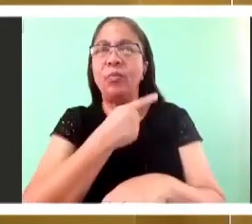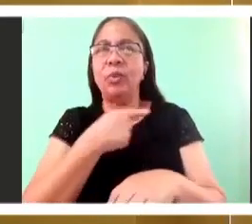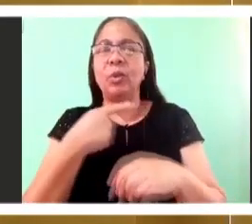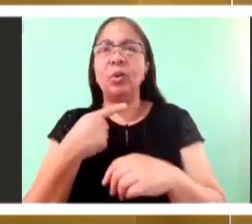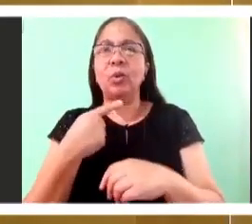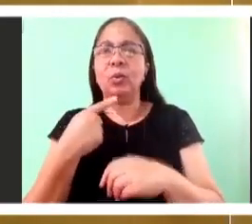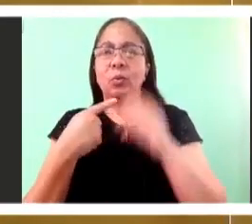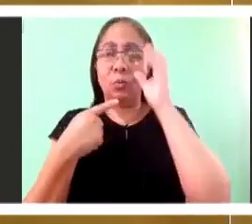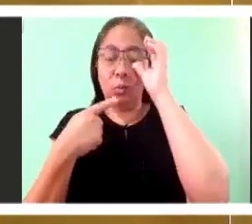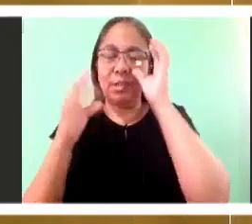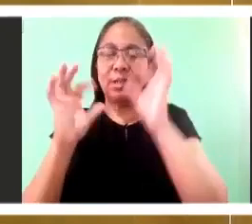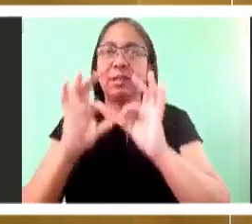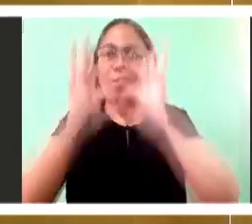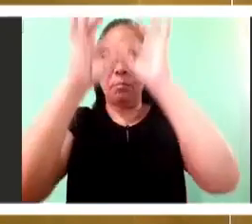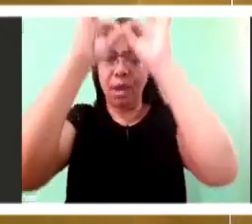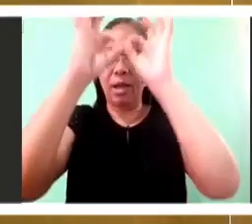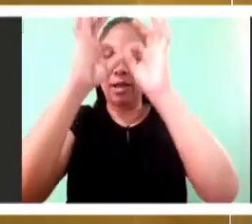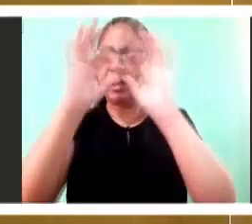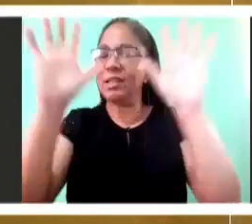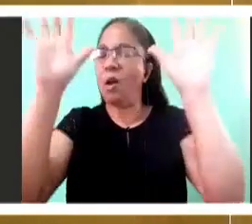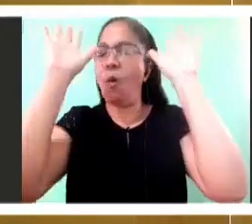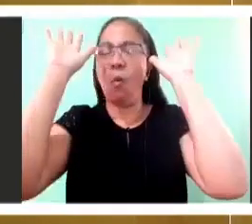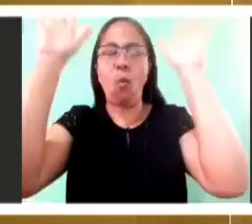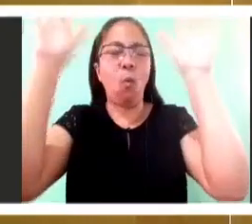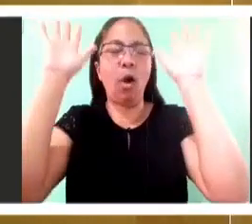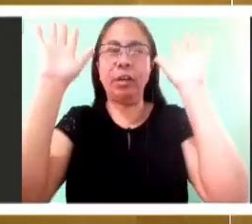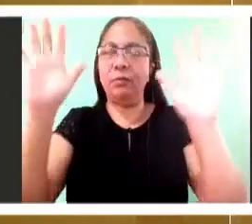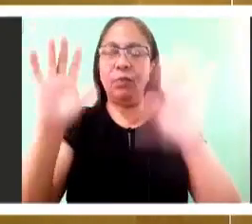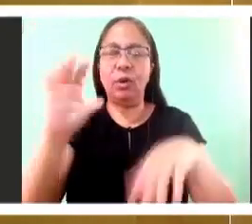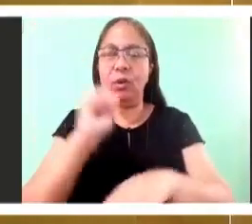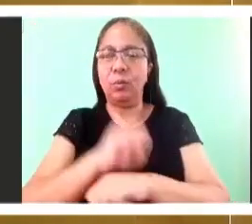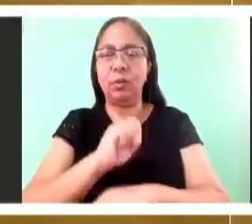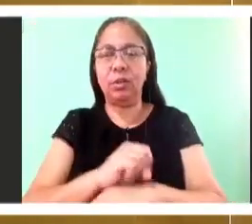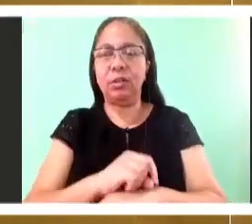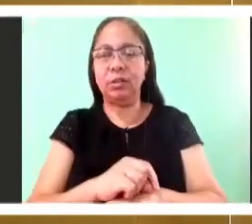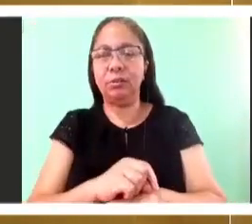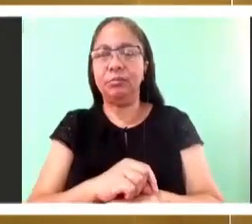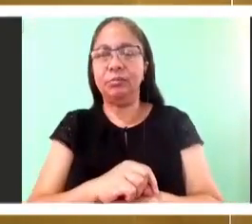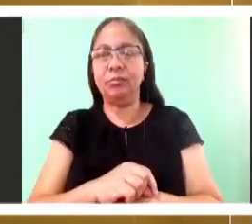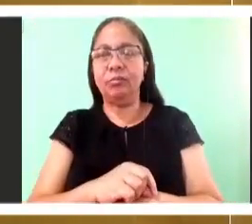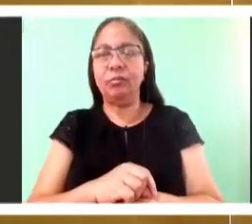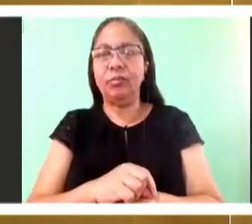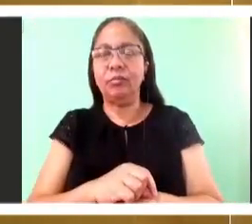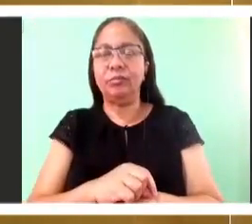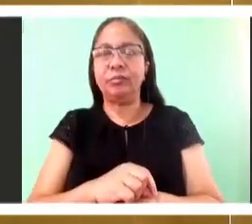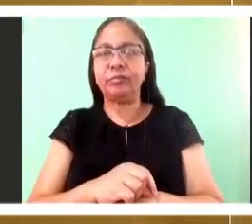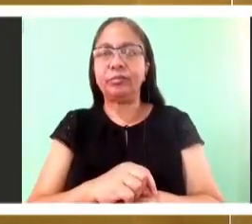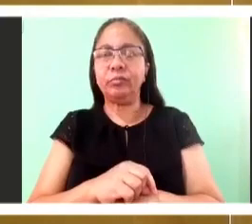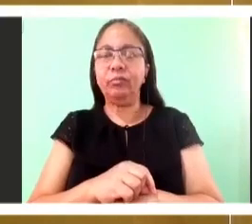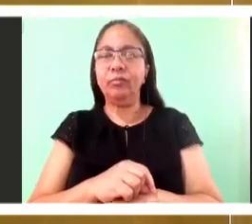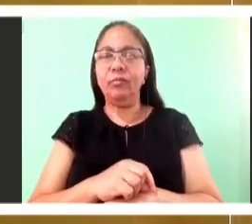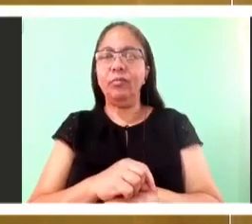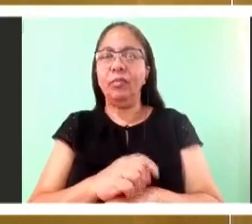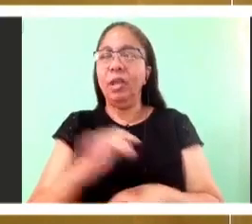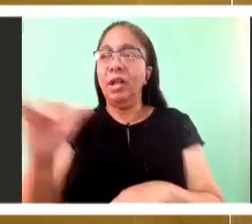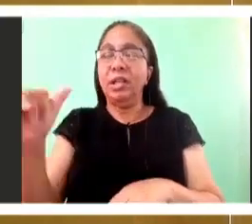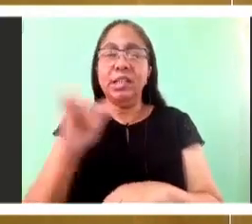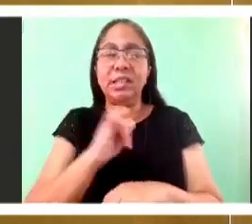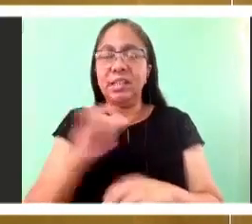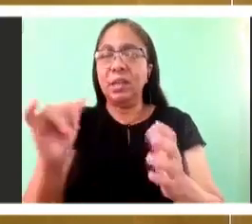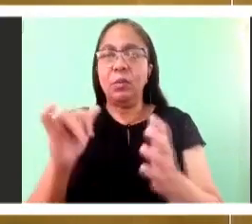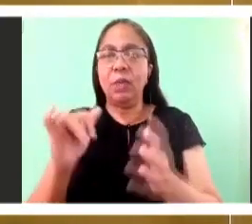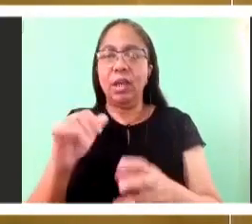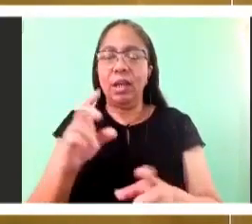not see the sign with the feeding of the 5,000 with the five loaves and the few fish many times we are not seeing the sign